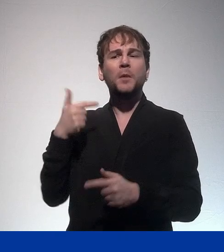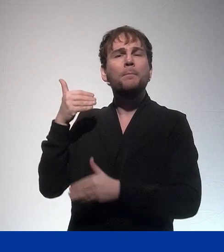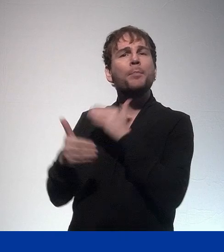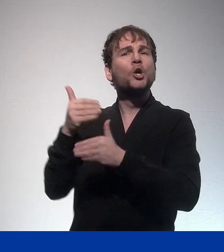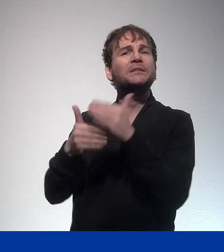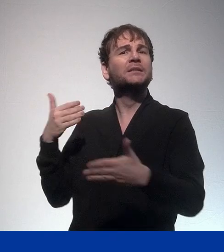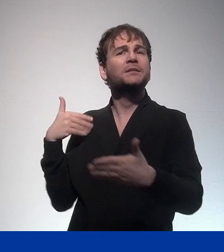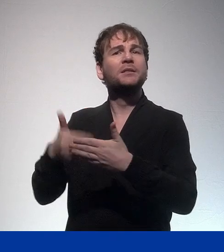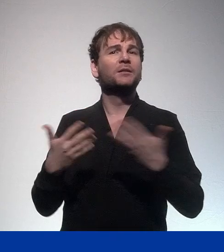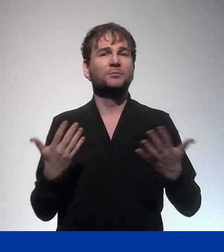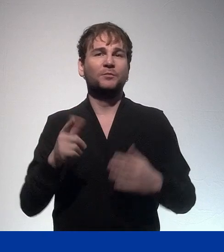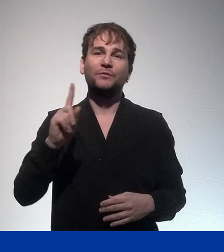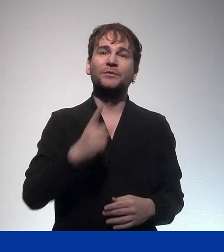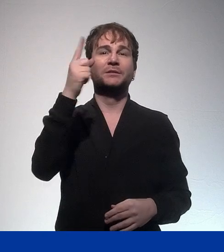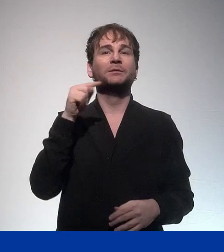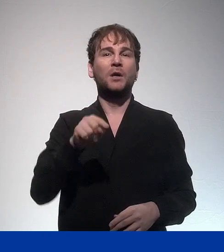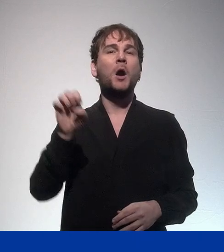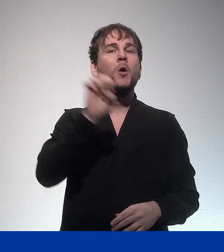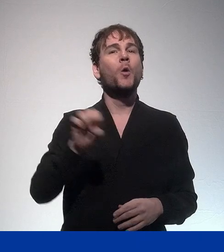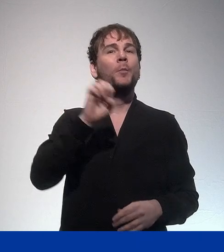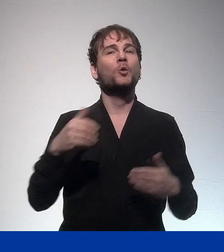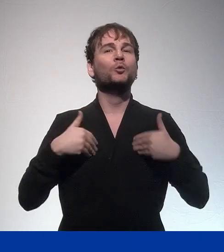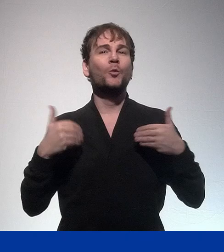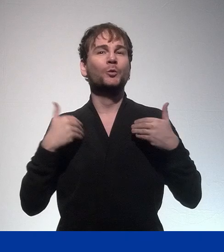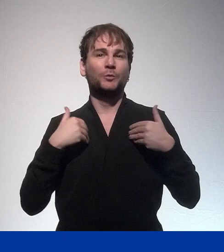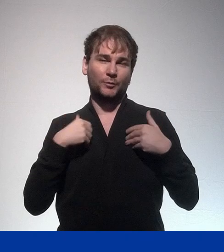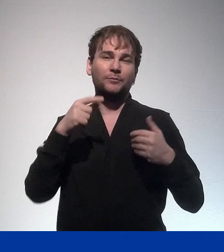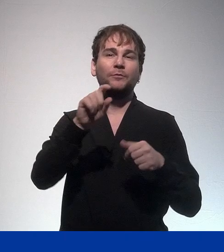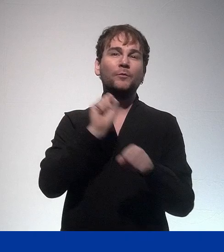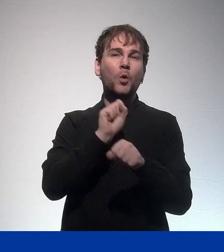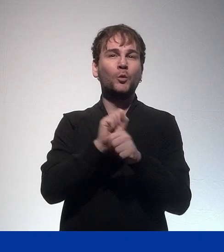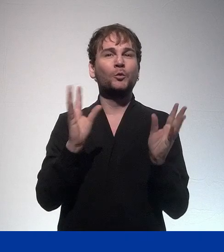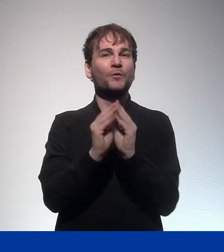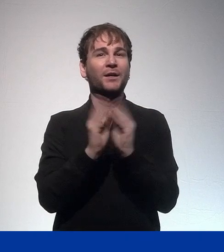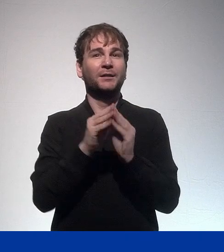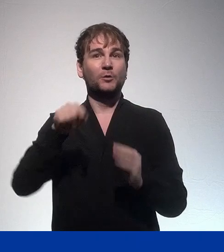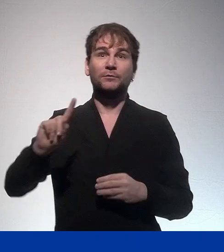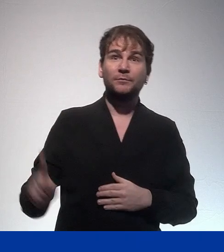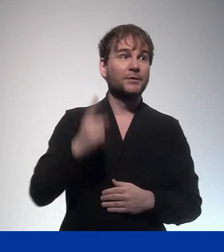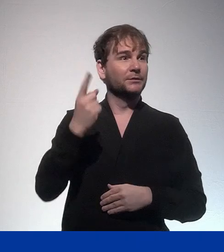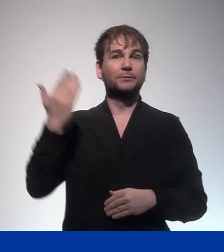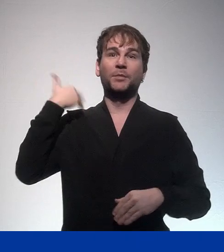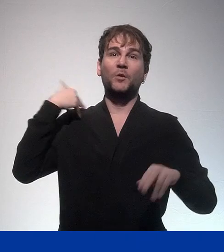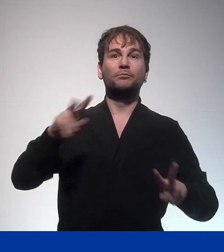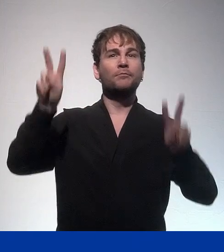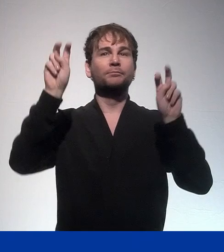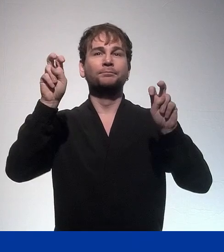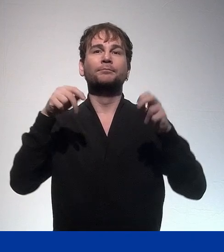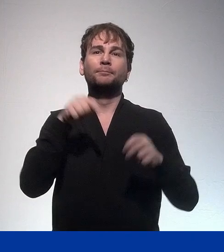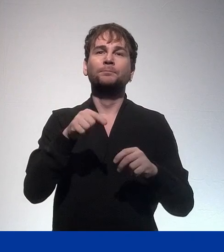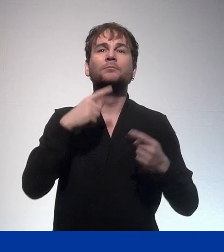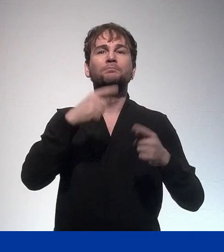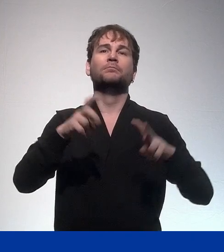course, the first European Youth Work Convention was held under the motto, celebrating diversity. And that convention